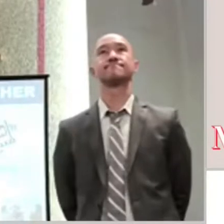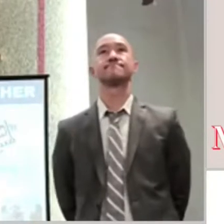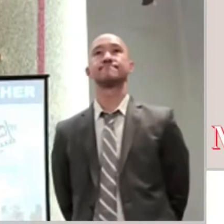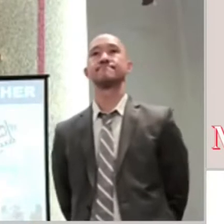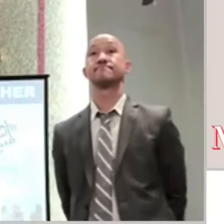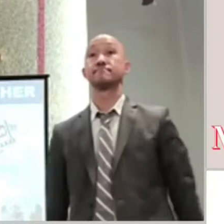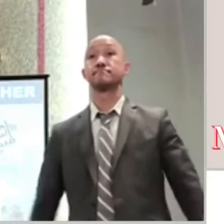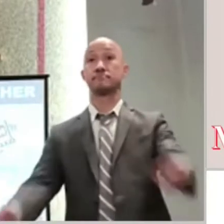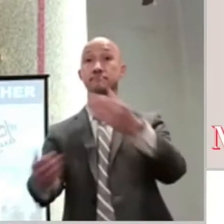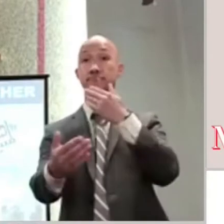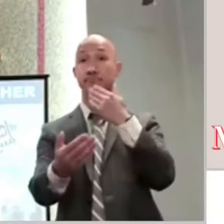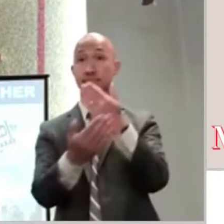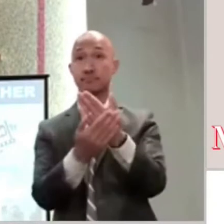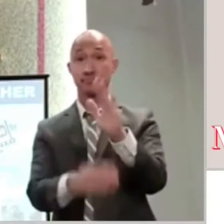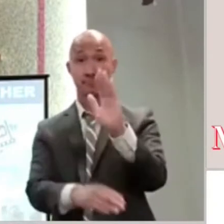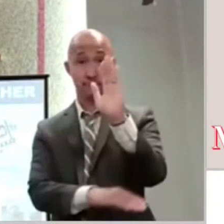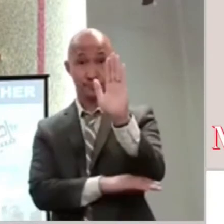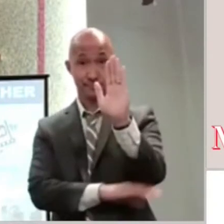Good afternoon, everyone.